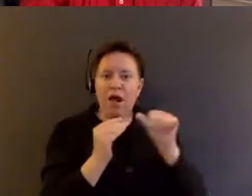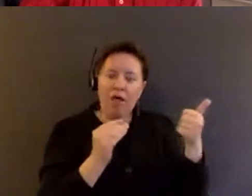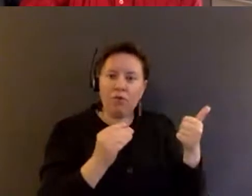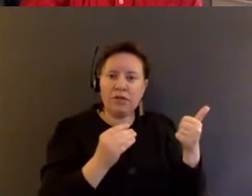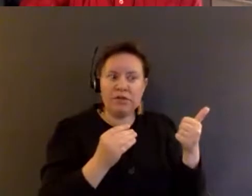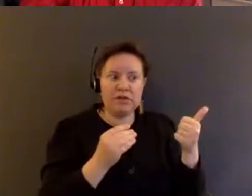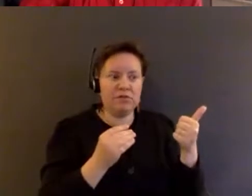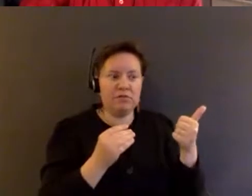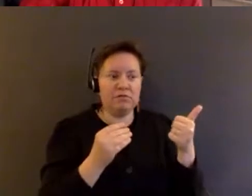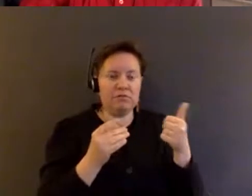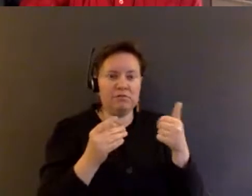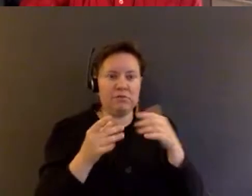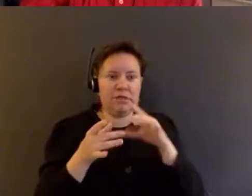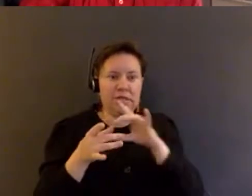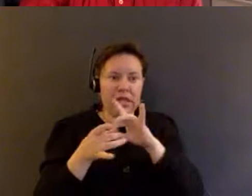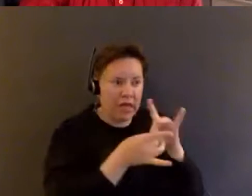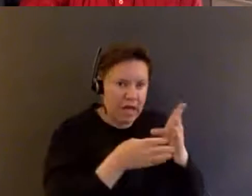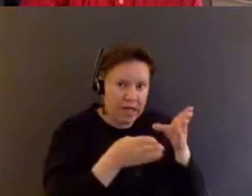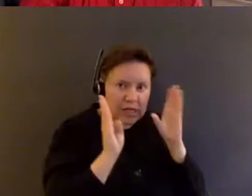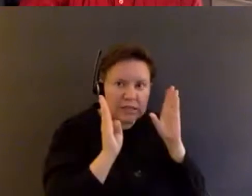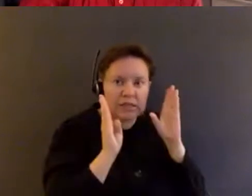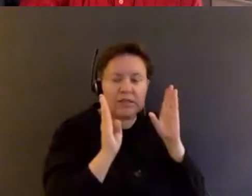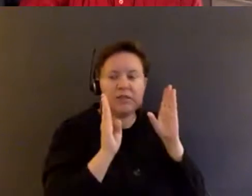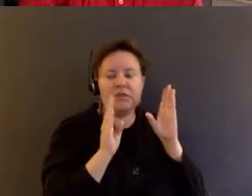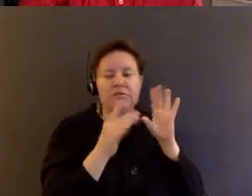and to, um, get connected.